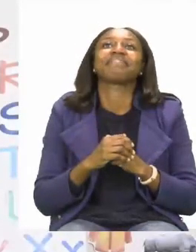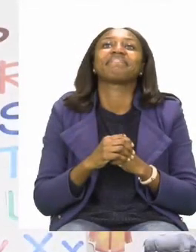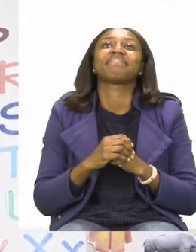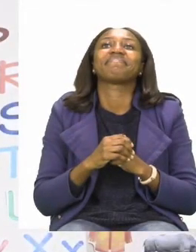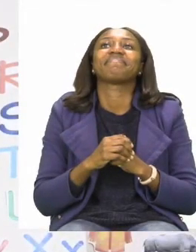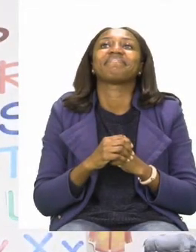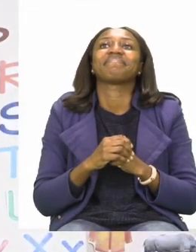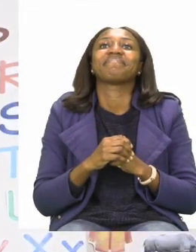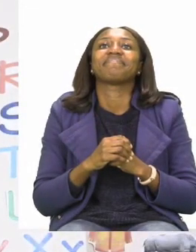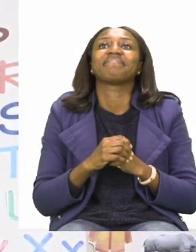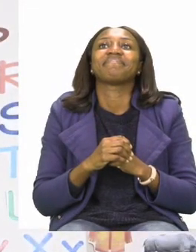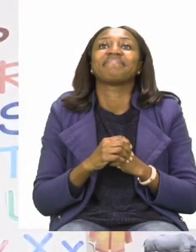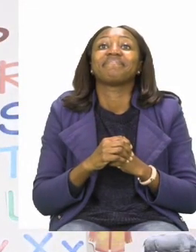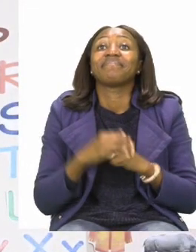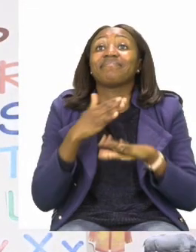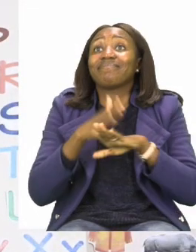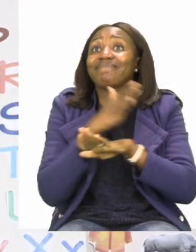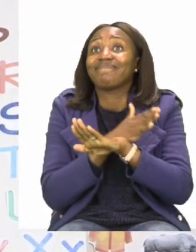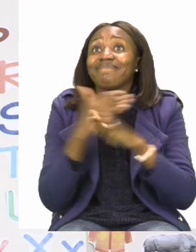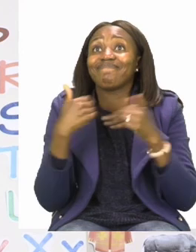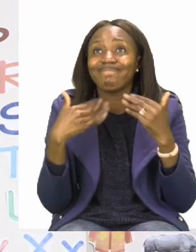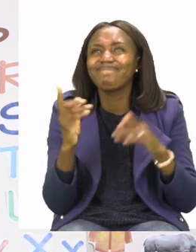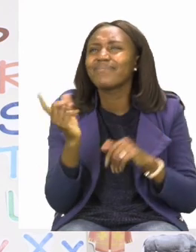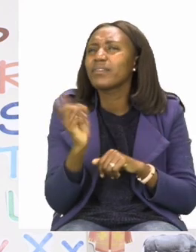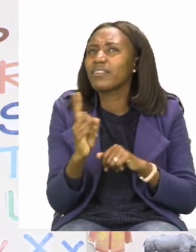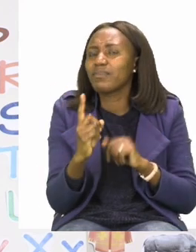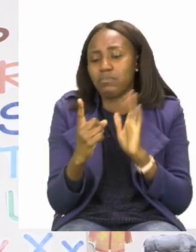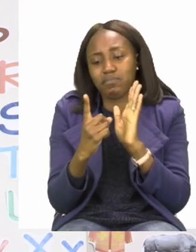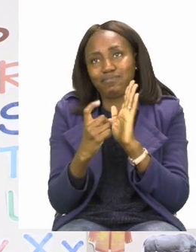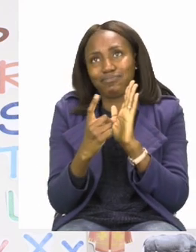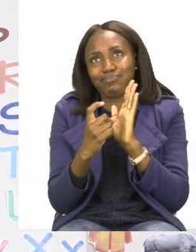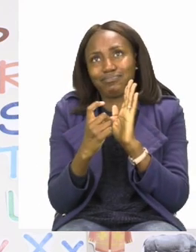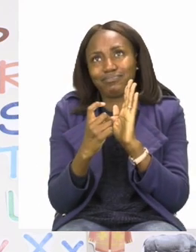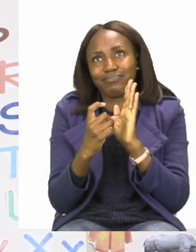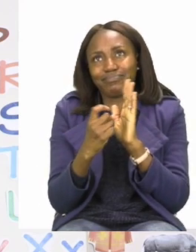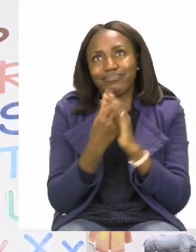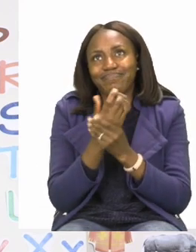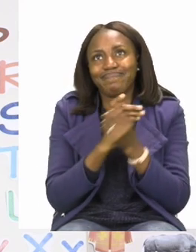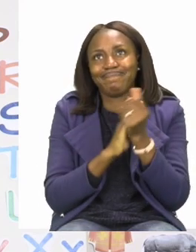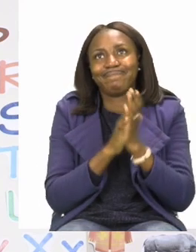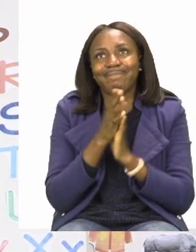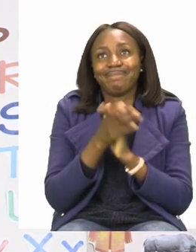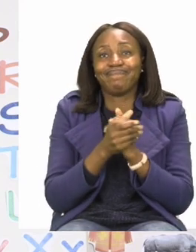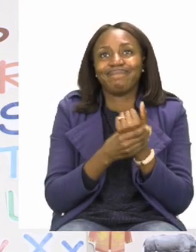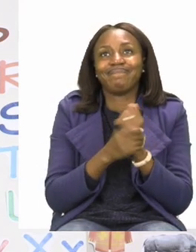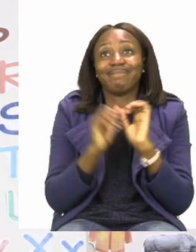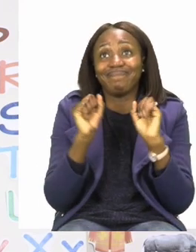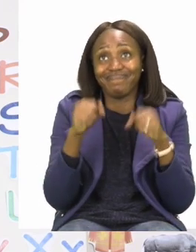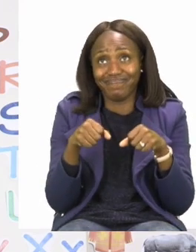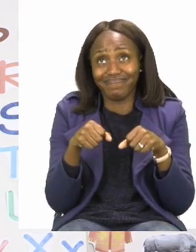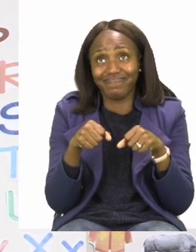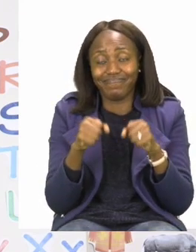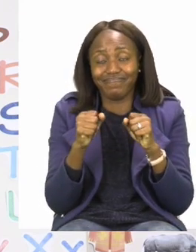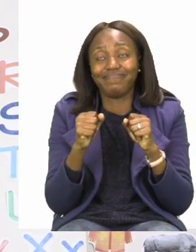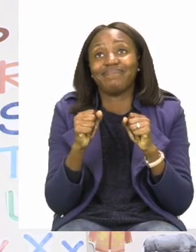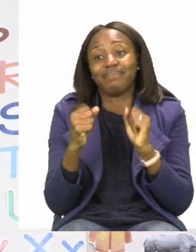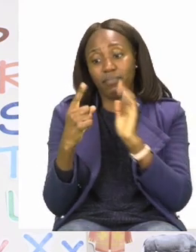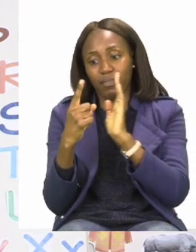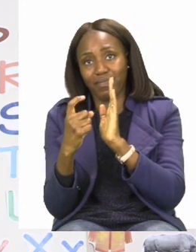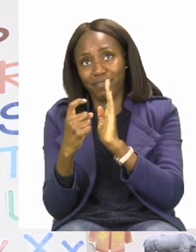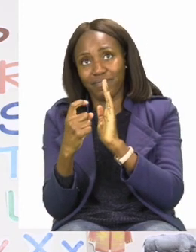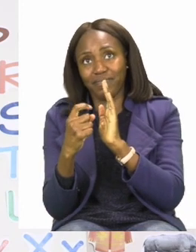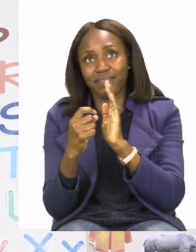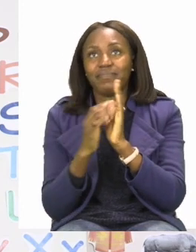And before we get into any lessons boys and girls, we know that we need to sanitize. So let's take our sanitizer